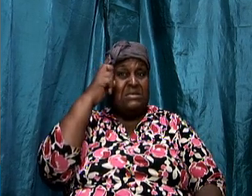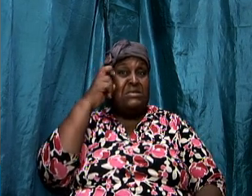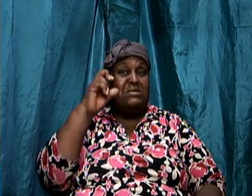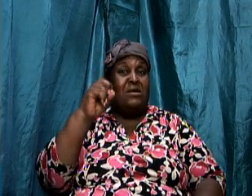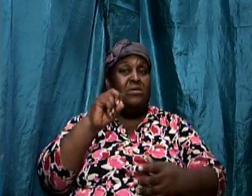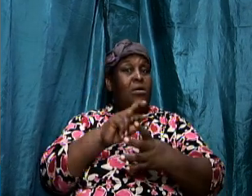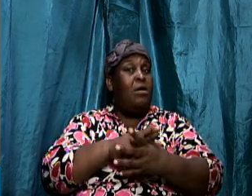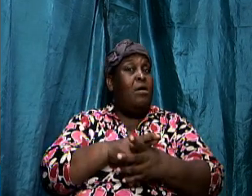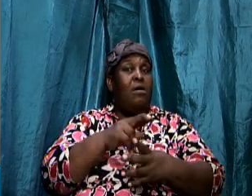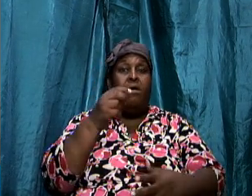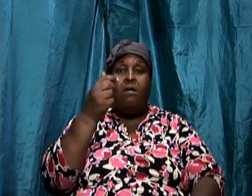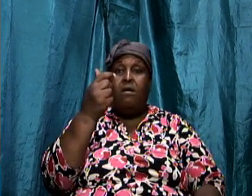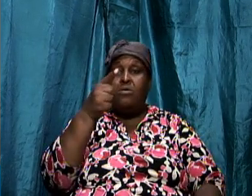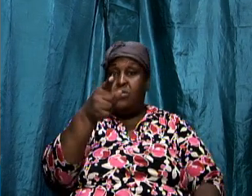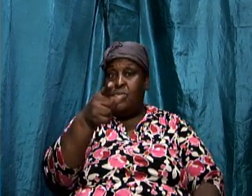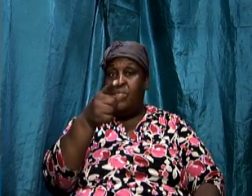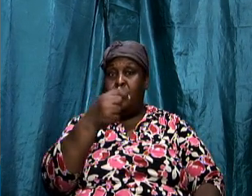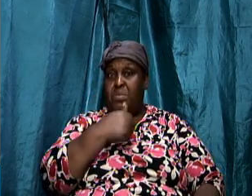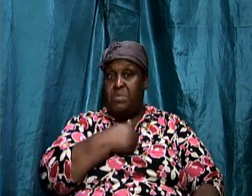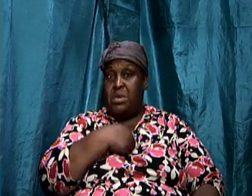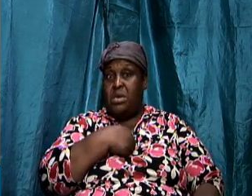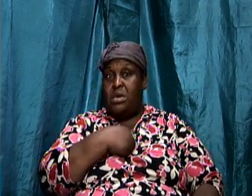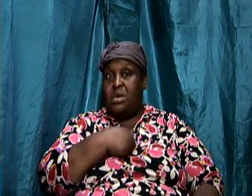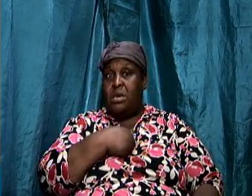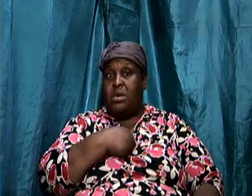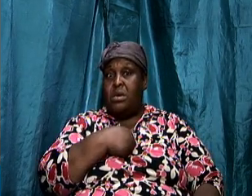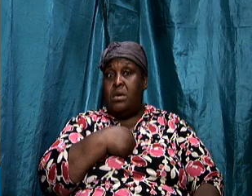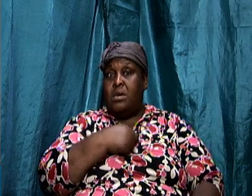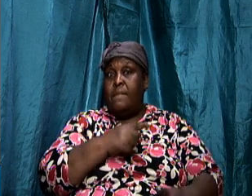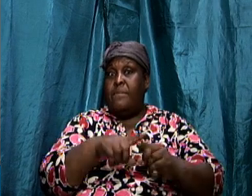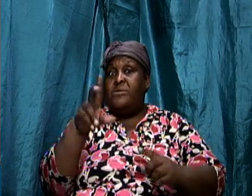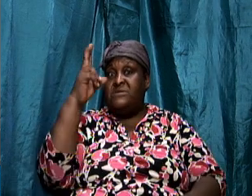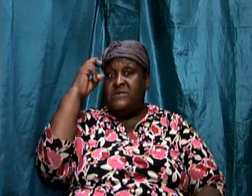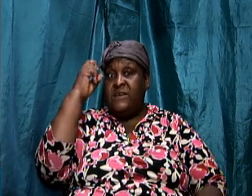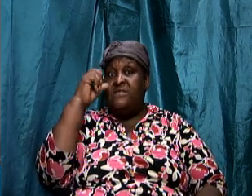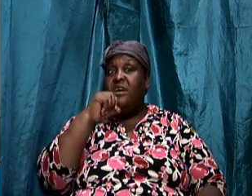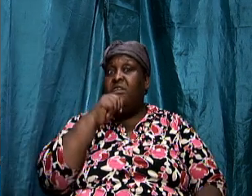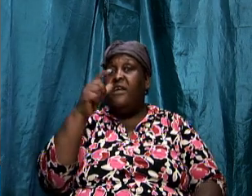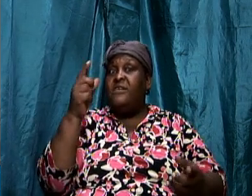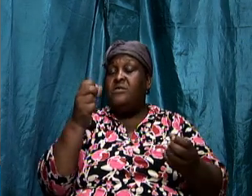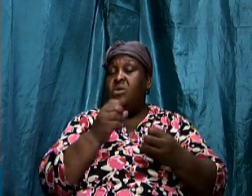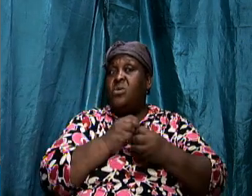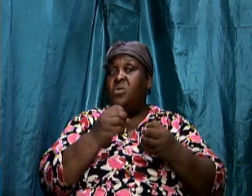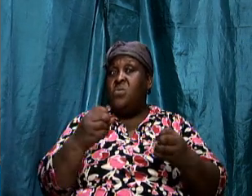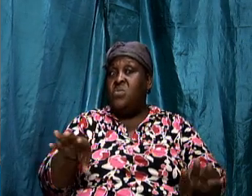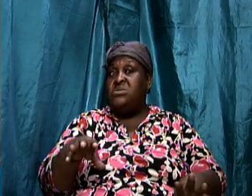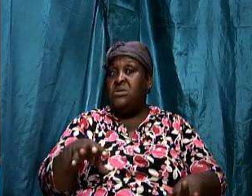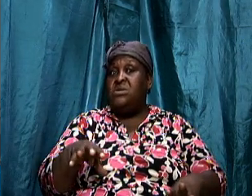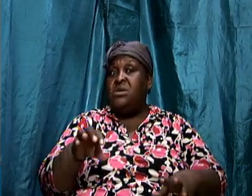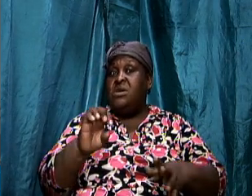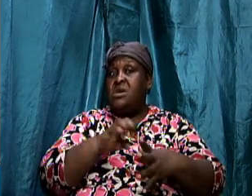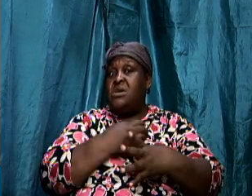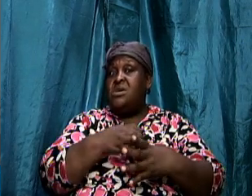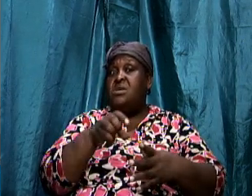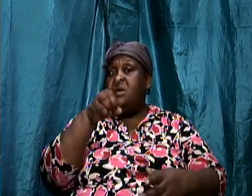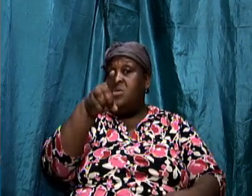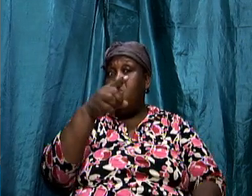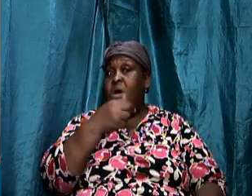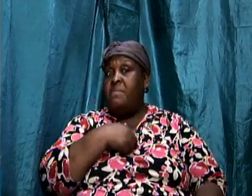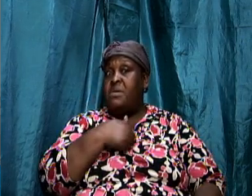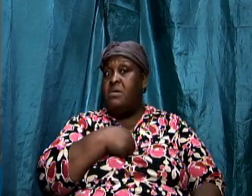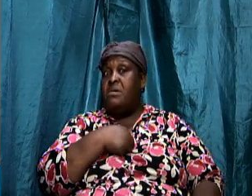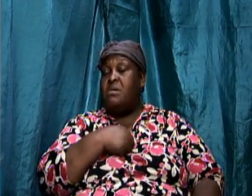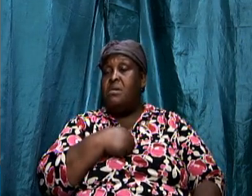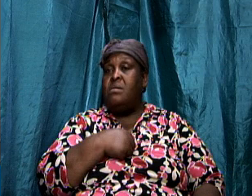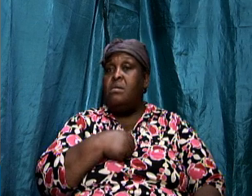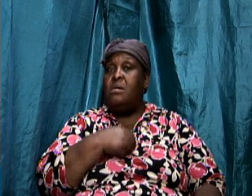down so he's looking for you to go down any wonder brothers and sisters why so many of the the soldiers of the lord saints of